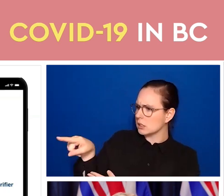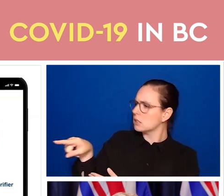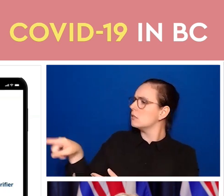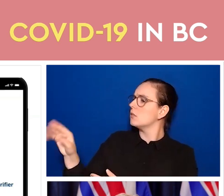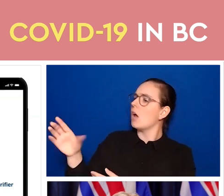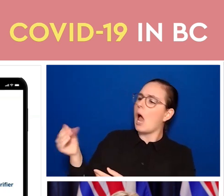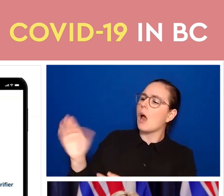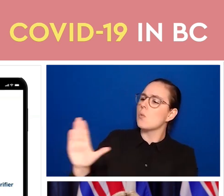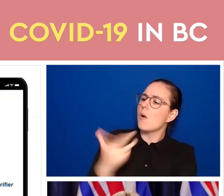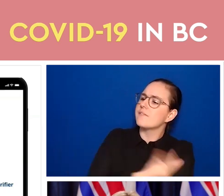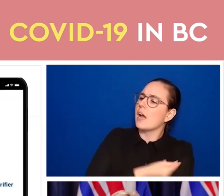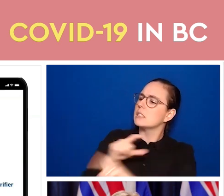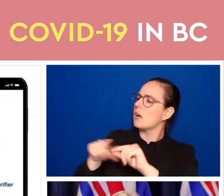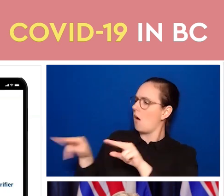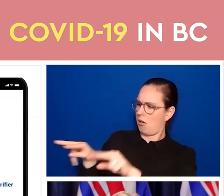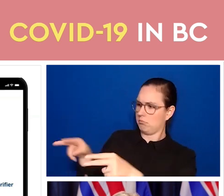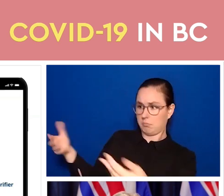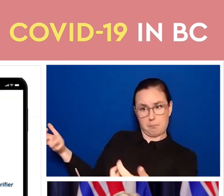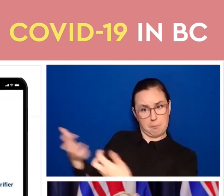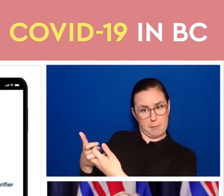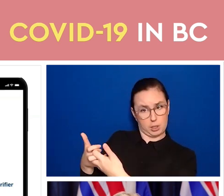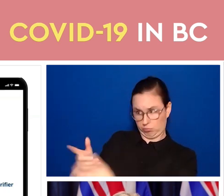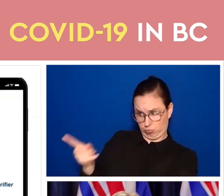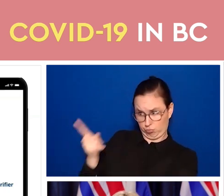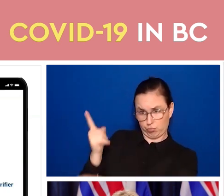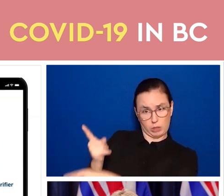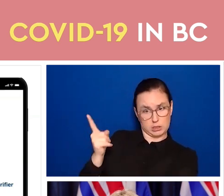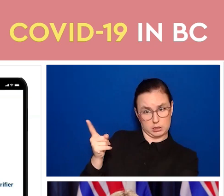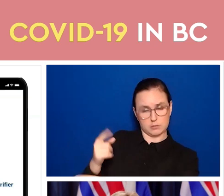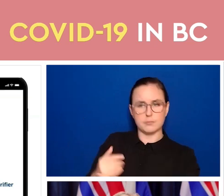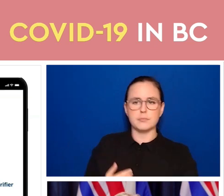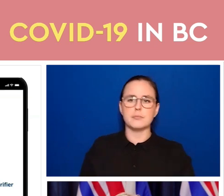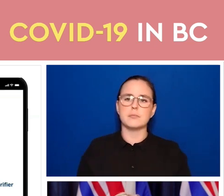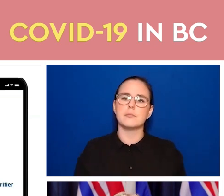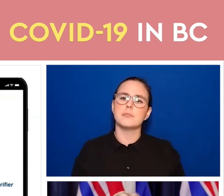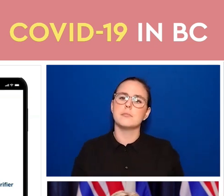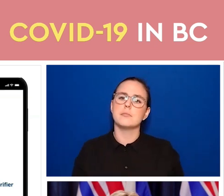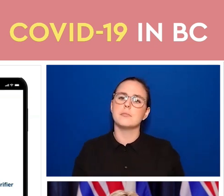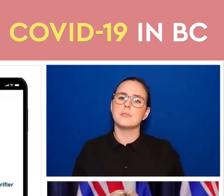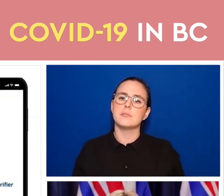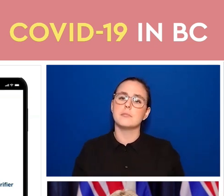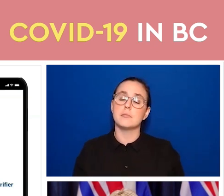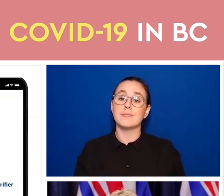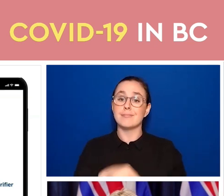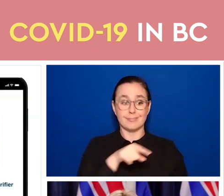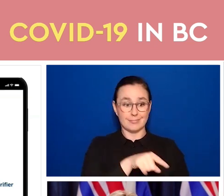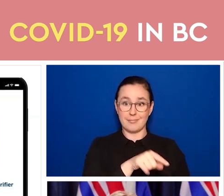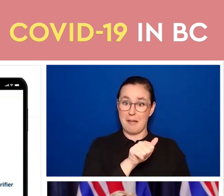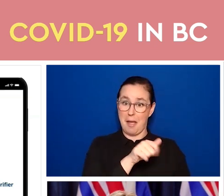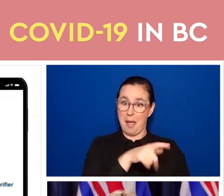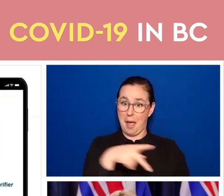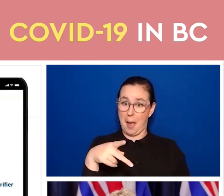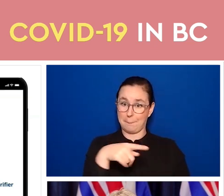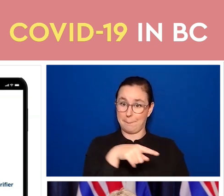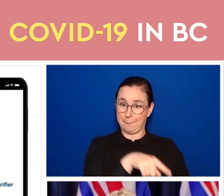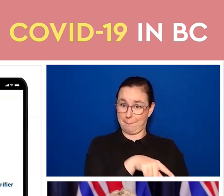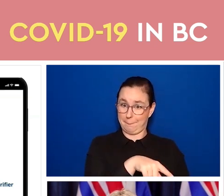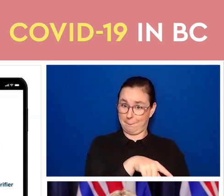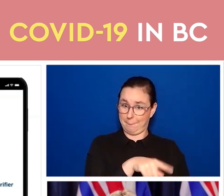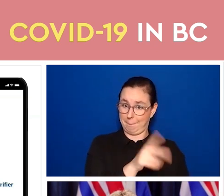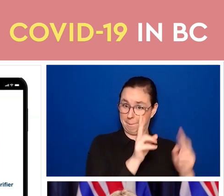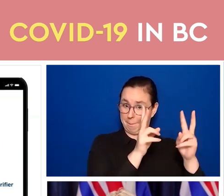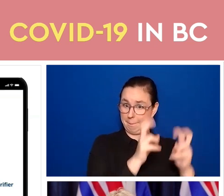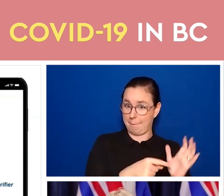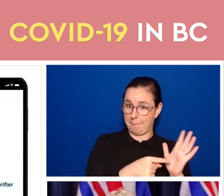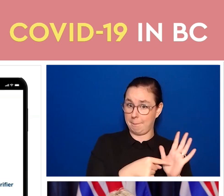The app only reads the COVID-19 vaccination information. No additional health information is stored on the app or on a